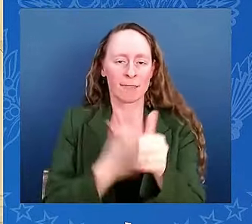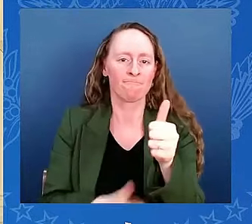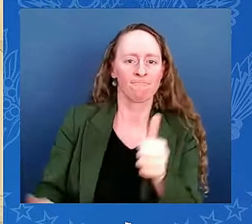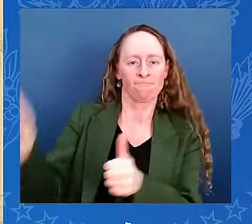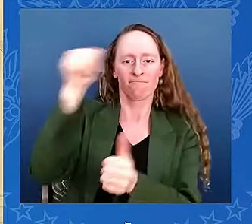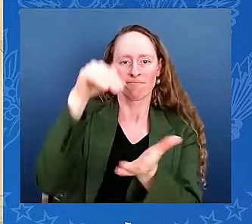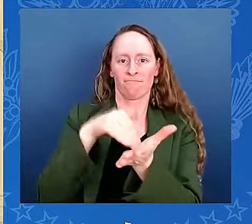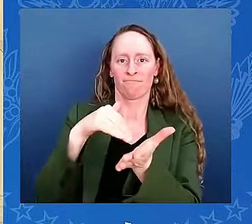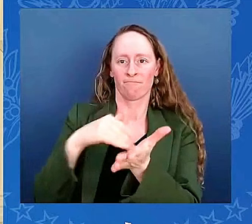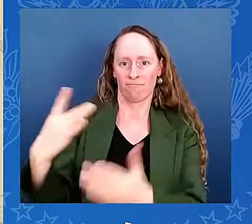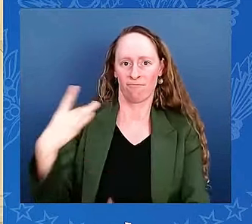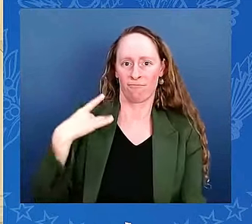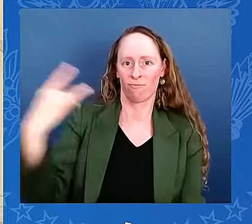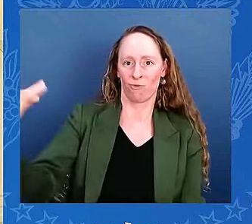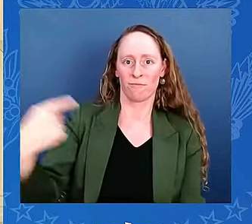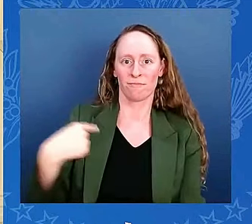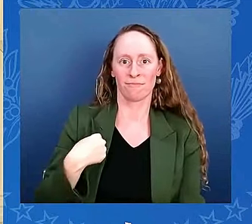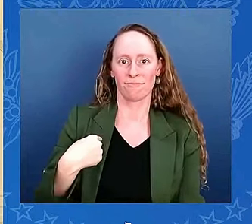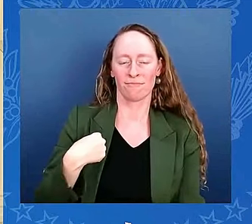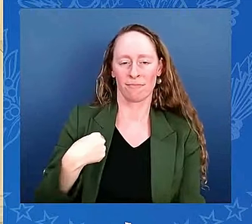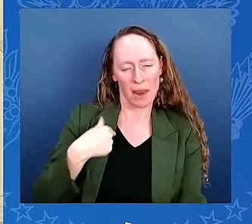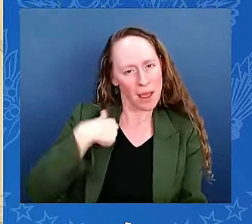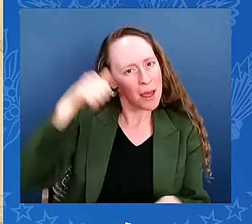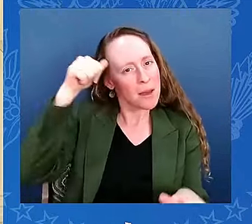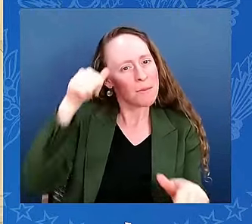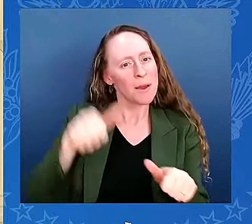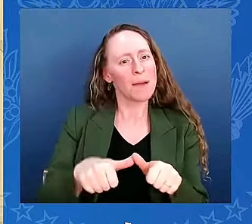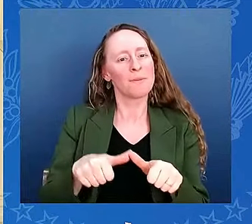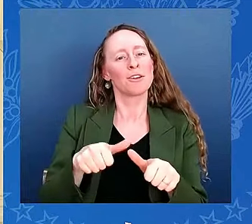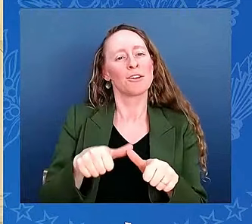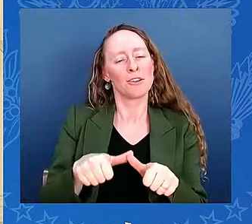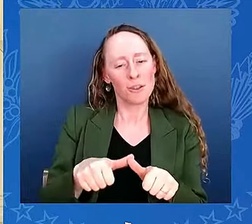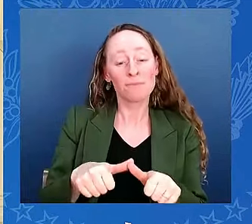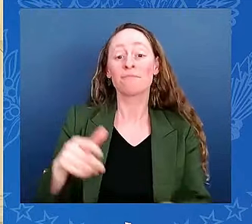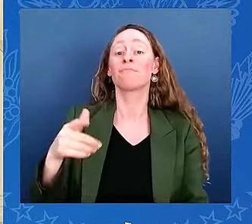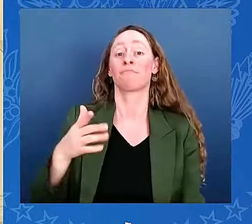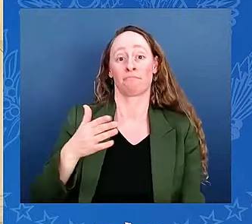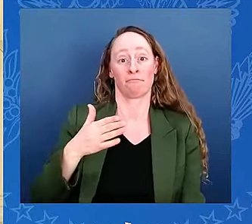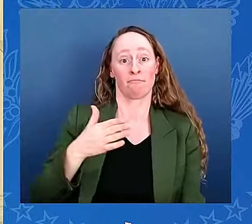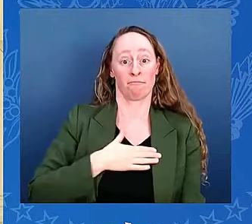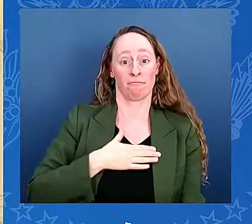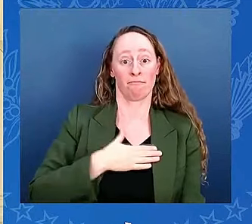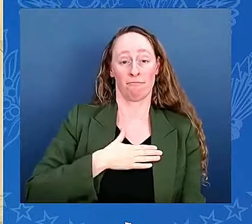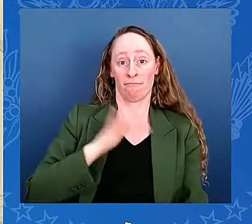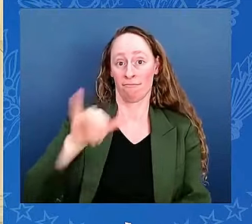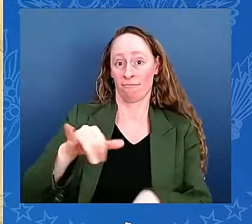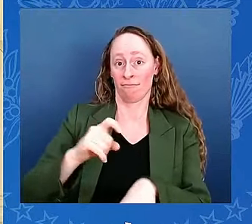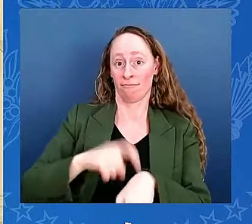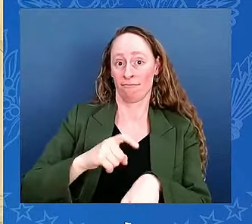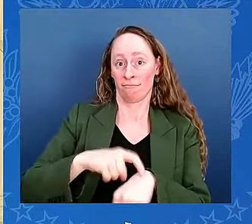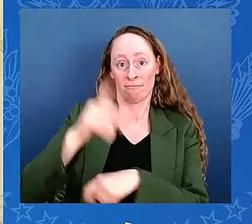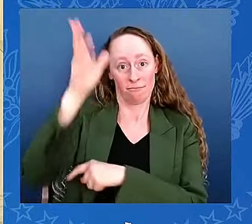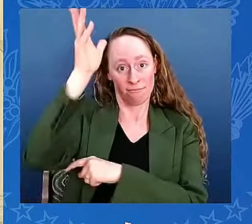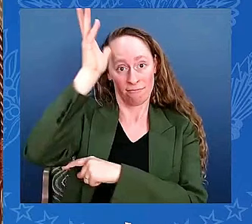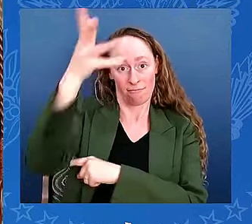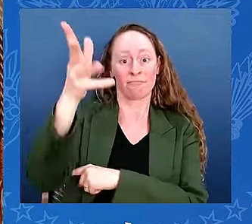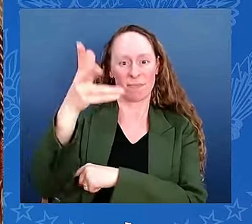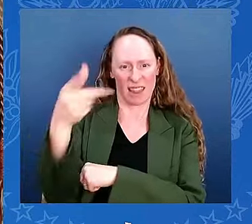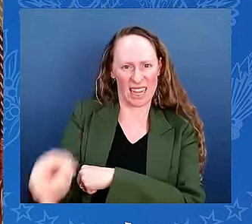He pointed toward the crowd that had assembled. And he said, Grandma, look at what you did.